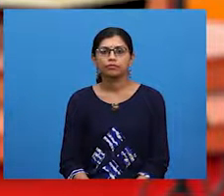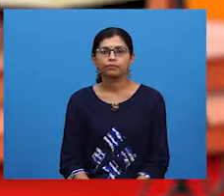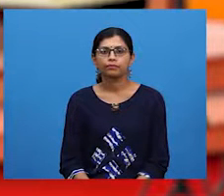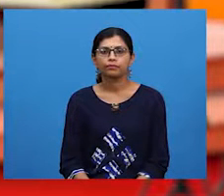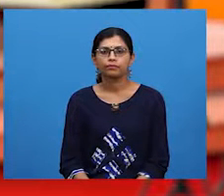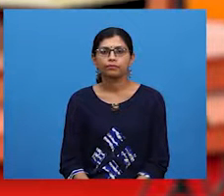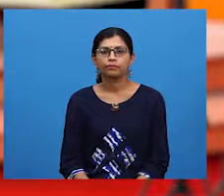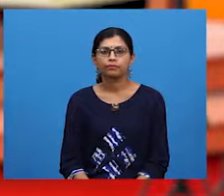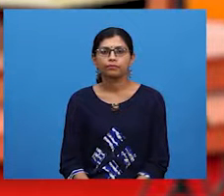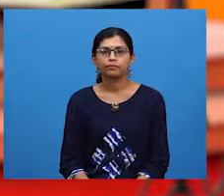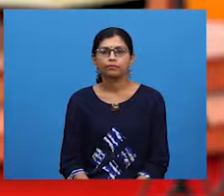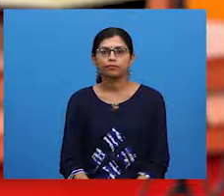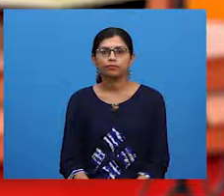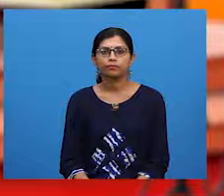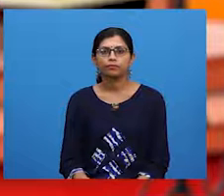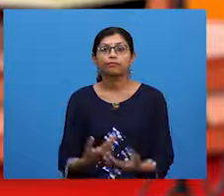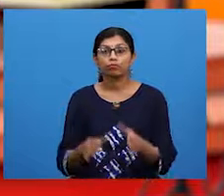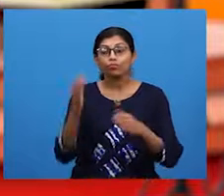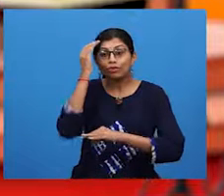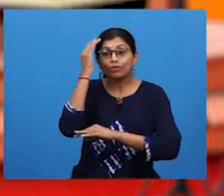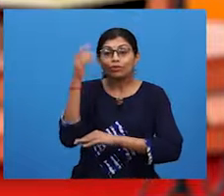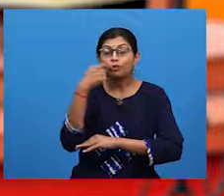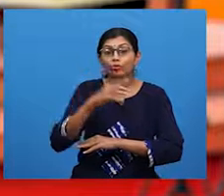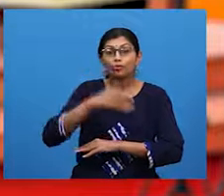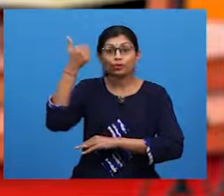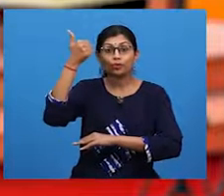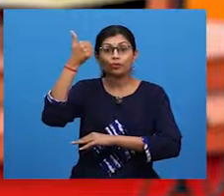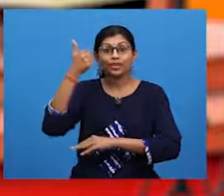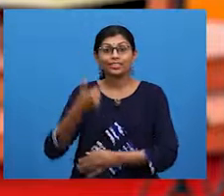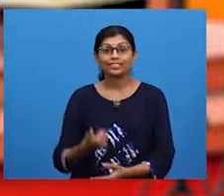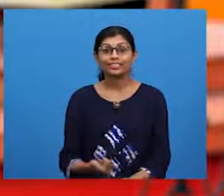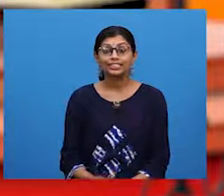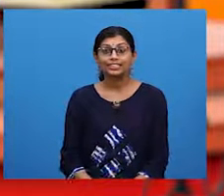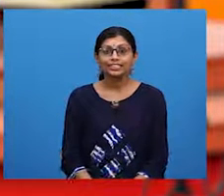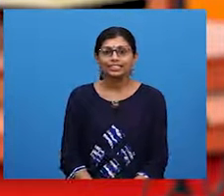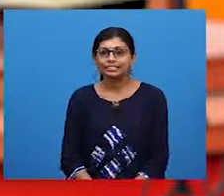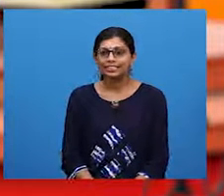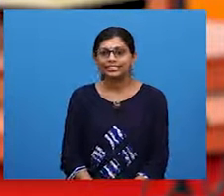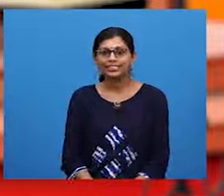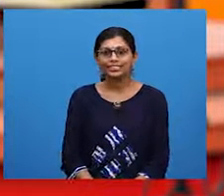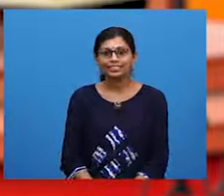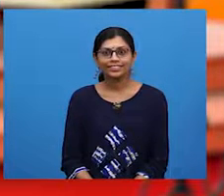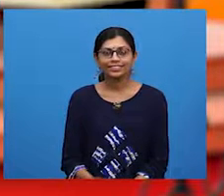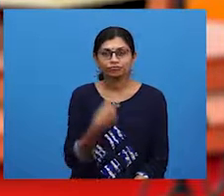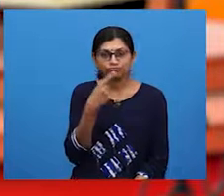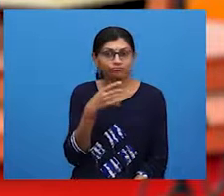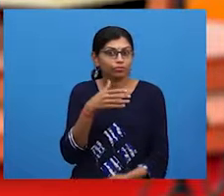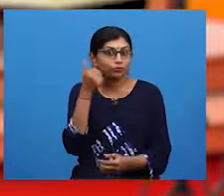I have the results with me. Let's hear the drumroll before I announce the results.